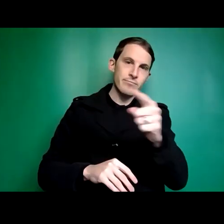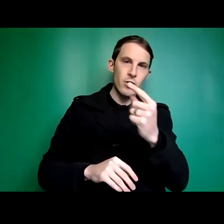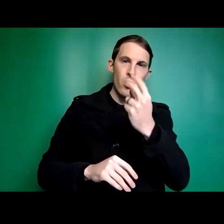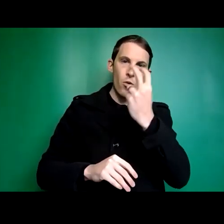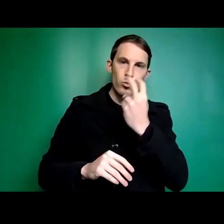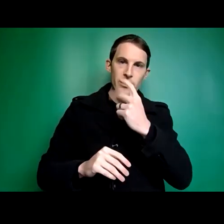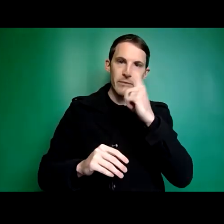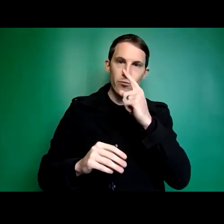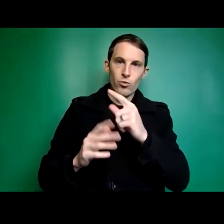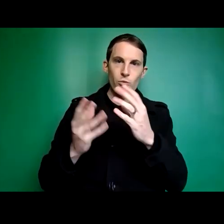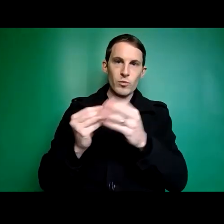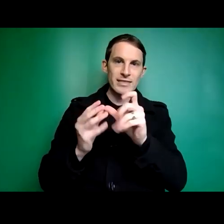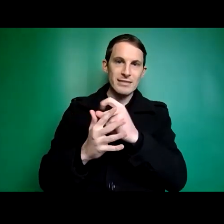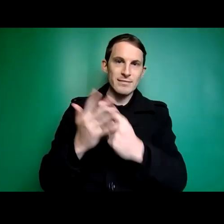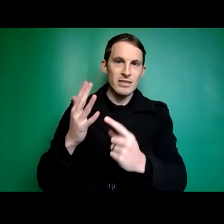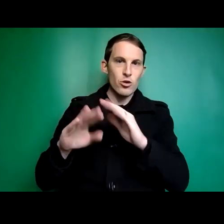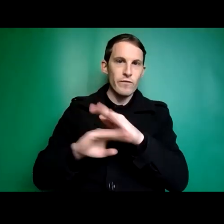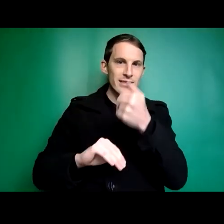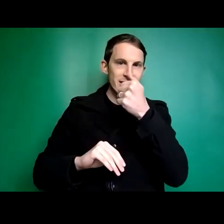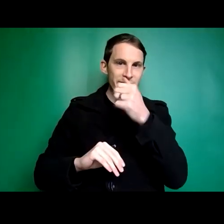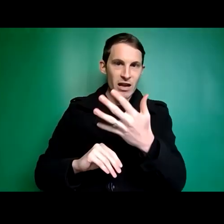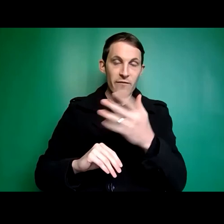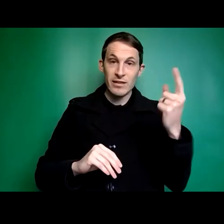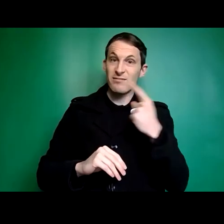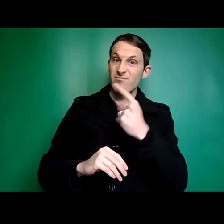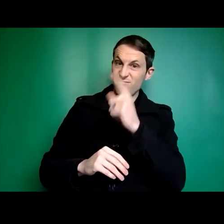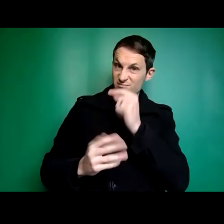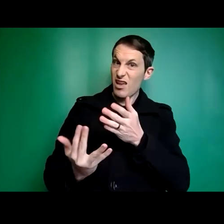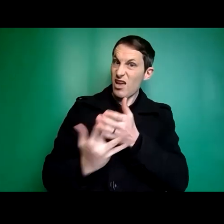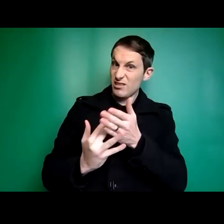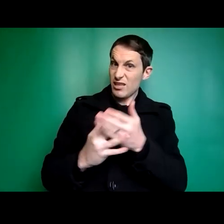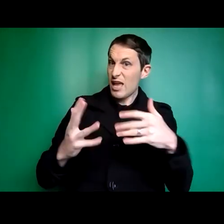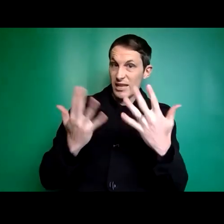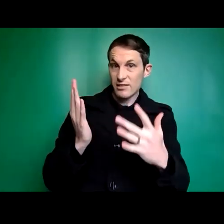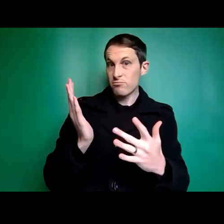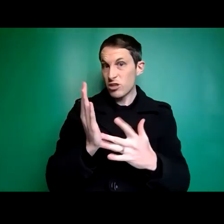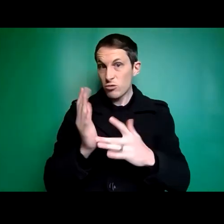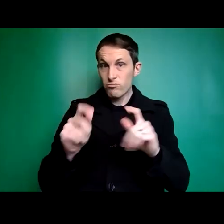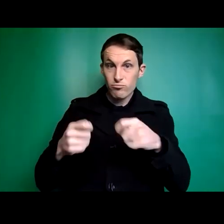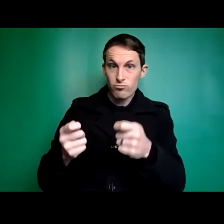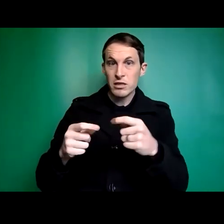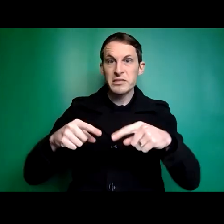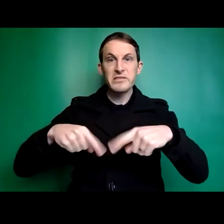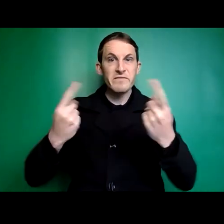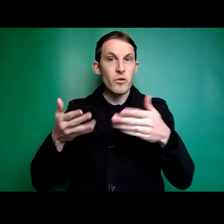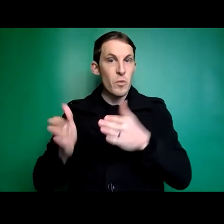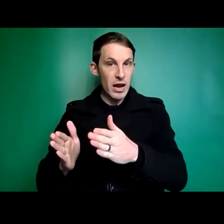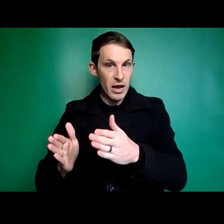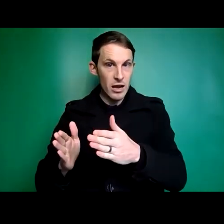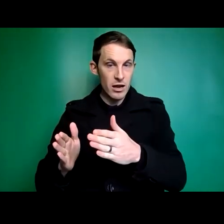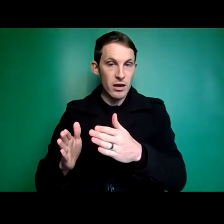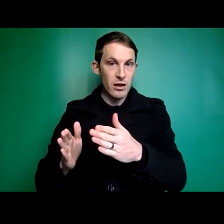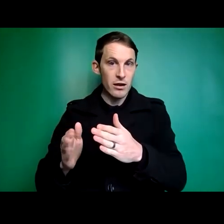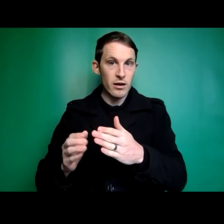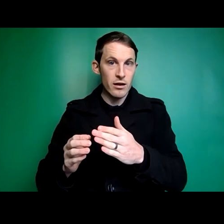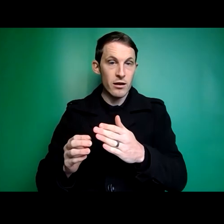they would be able to access the technology support that they needed under other service systems. And we're